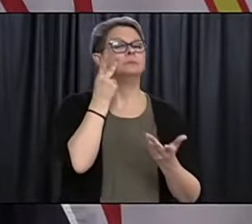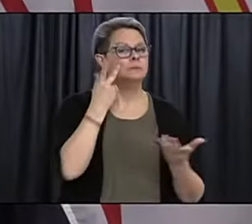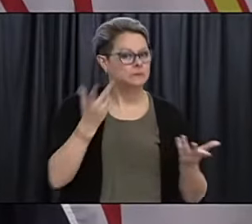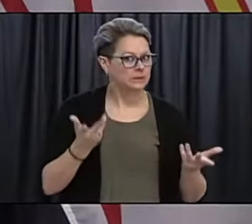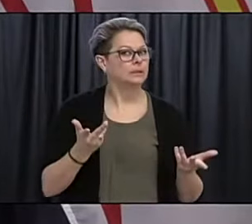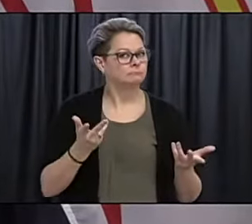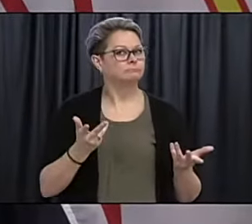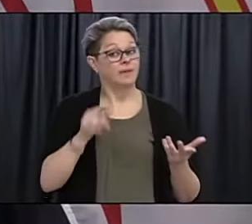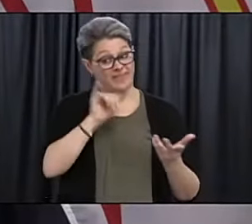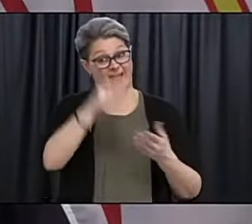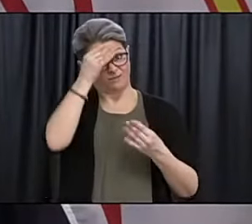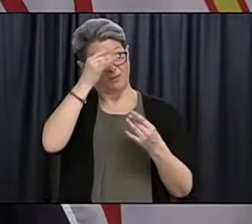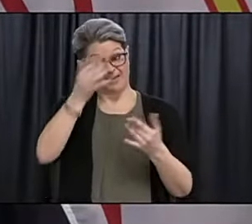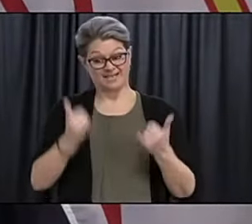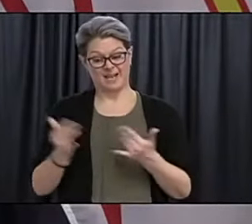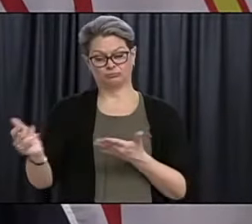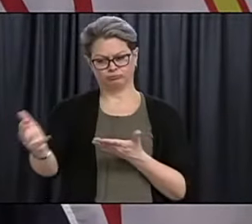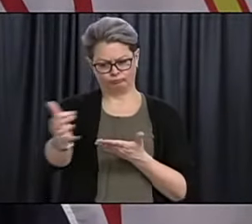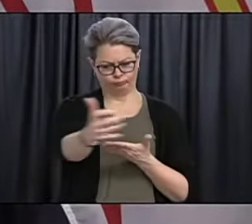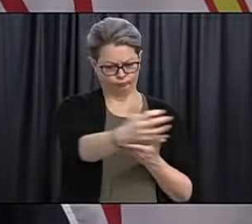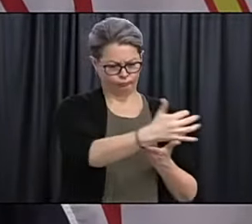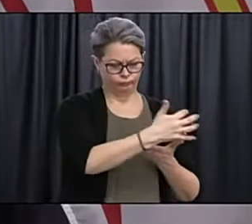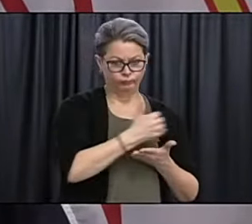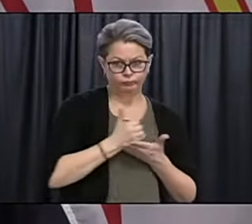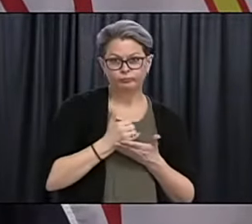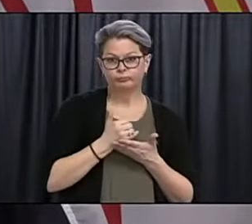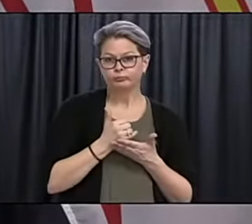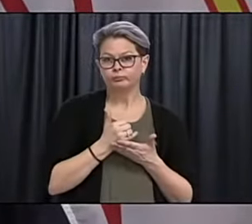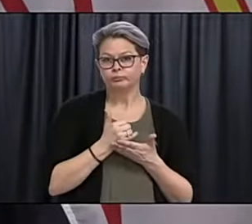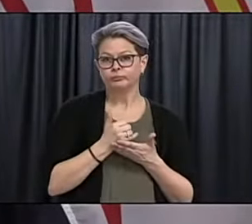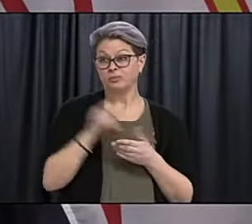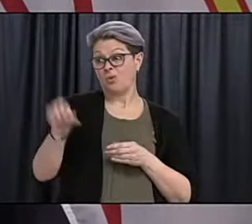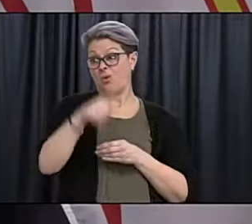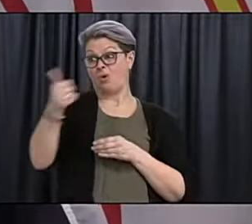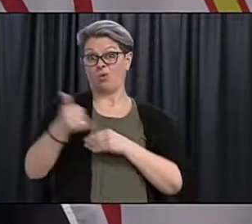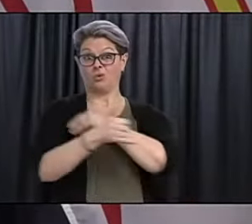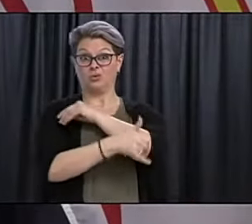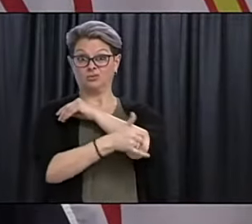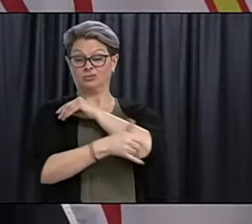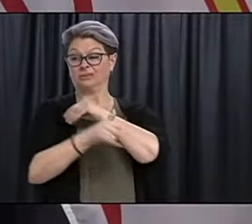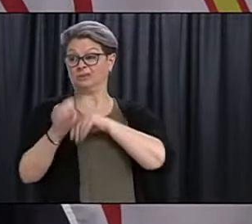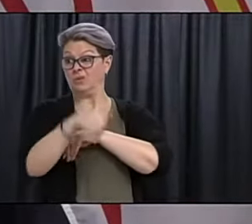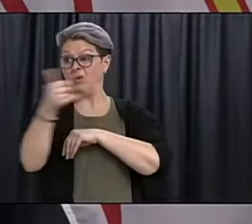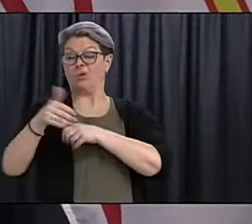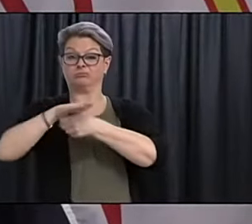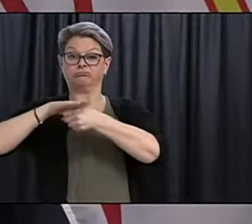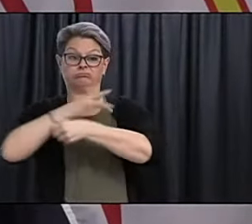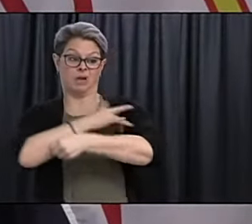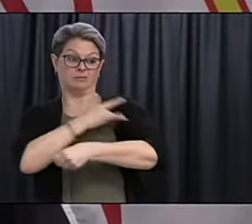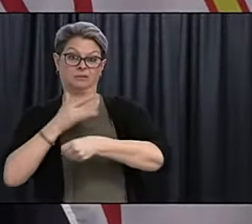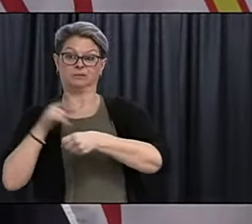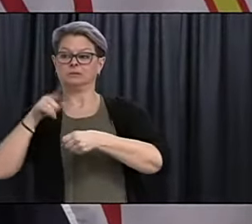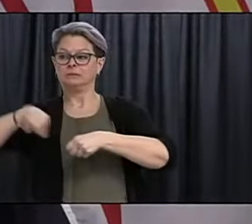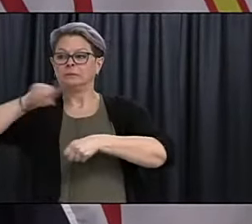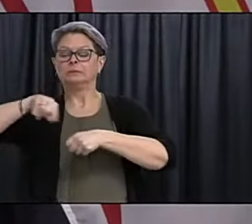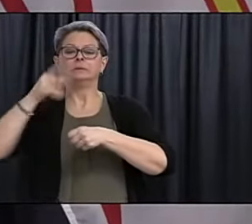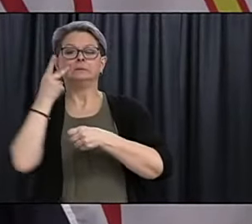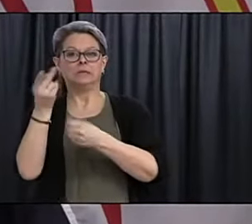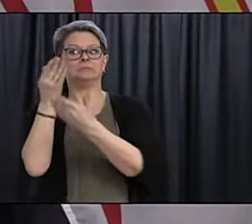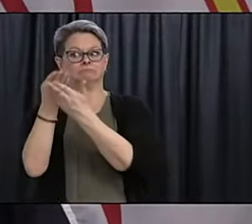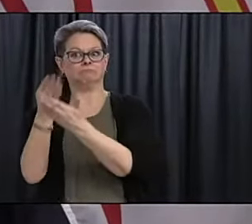collection is happening. It's certainly in some of our, in the country's bigger jurisdictions. Um, they're seeing some,